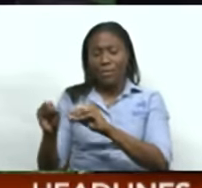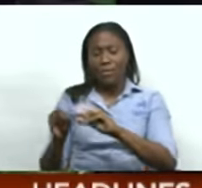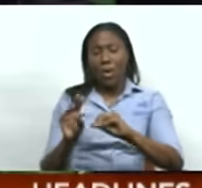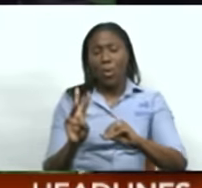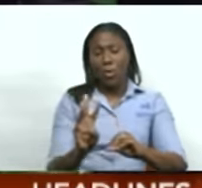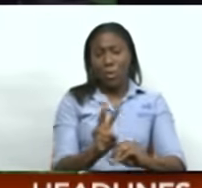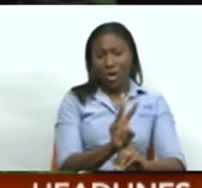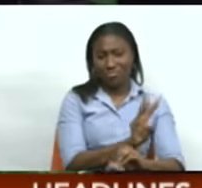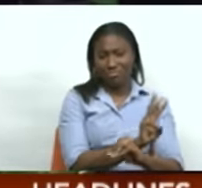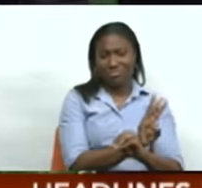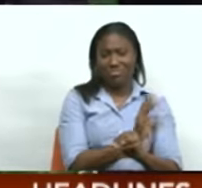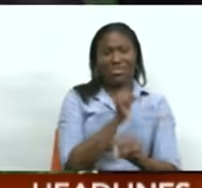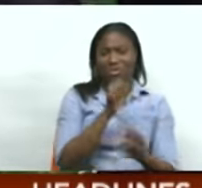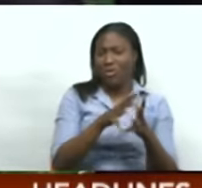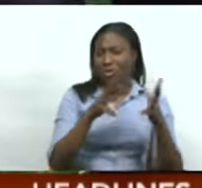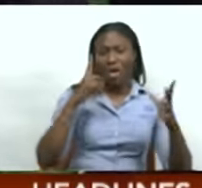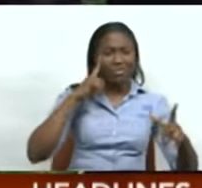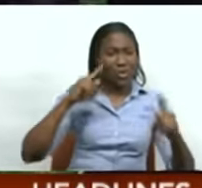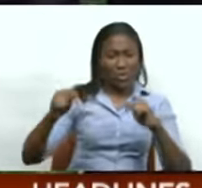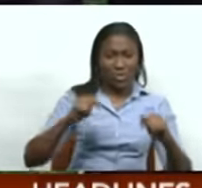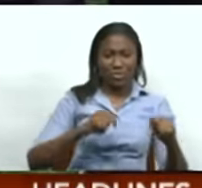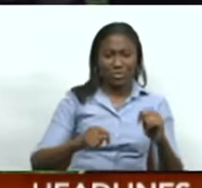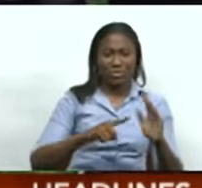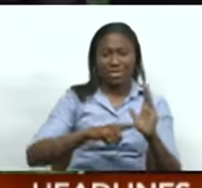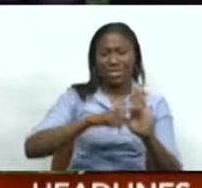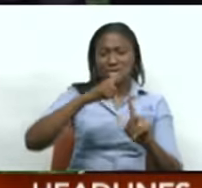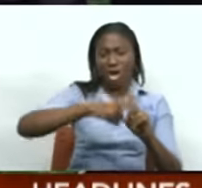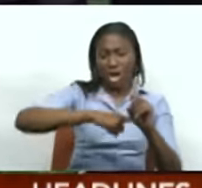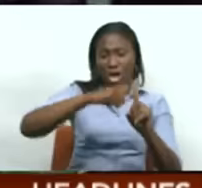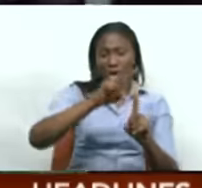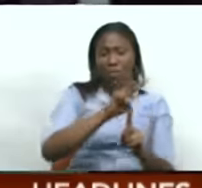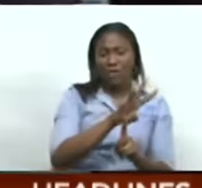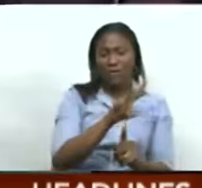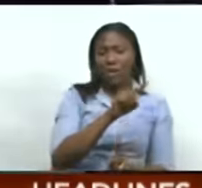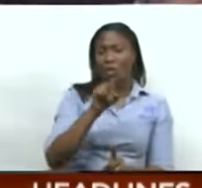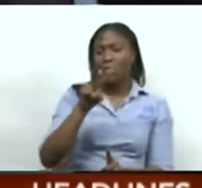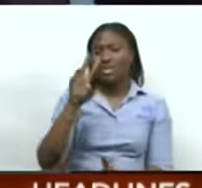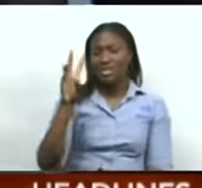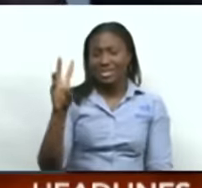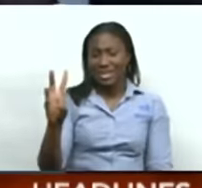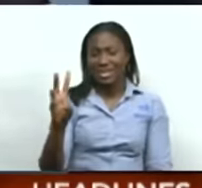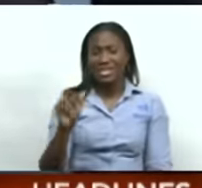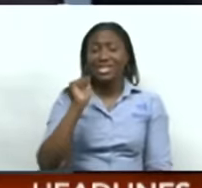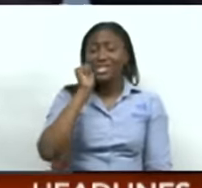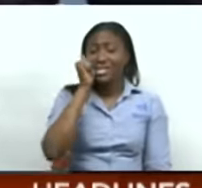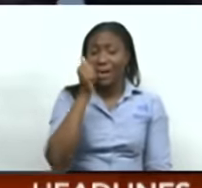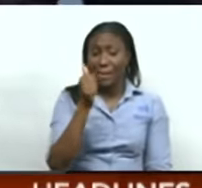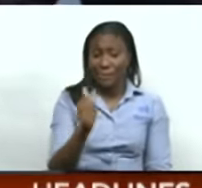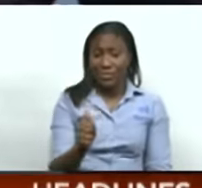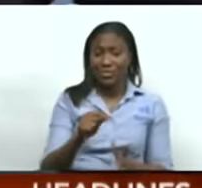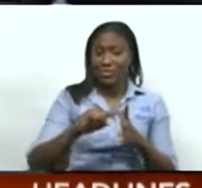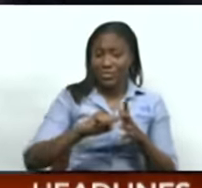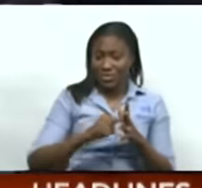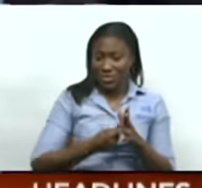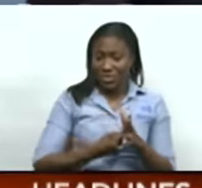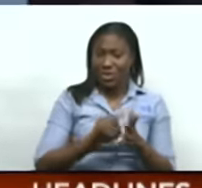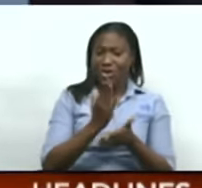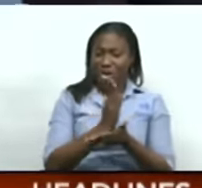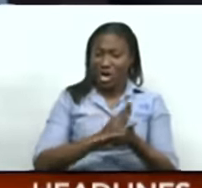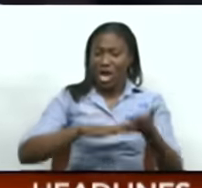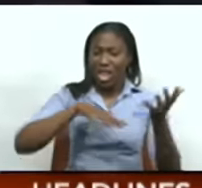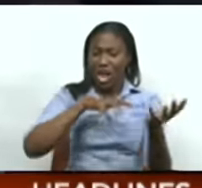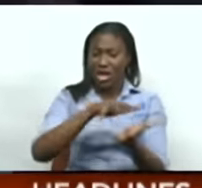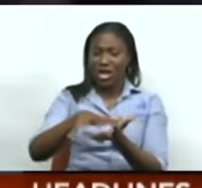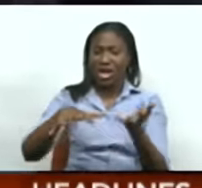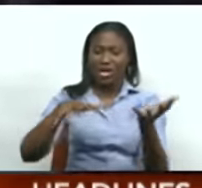chance of thunderstorm activity as well. Minimum lows between 24 and 26 degrees. For tomorrow, we're starting off with some intermittent clouds,